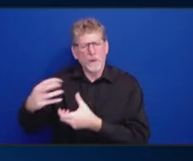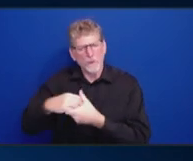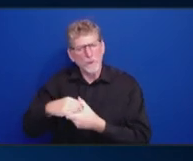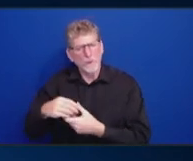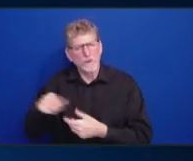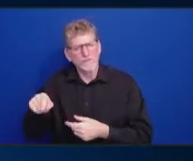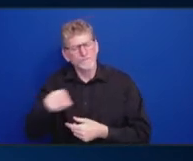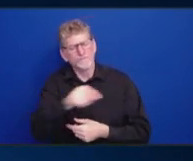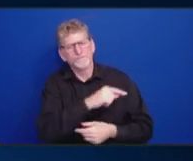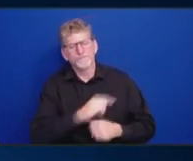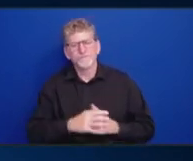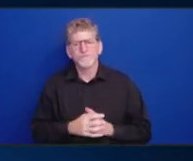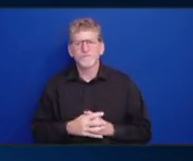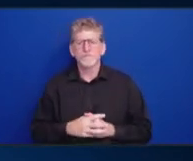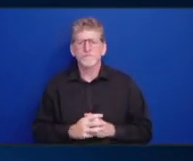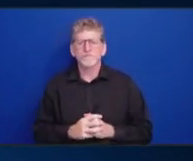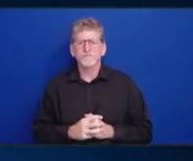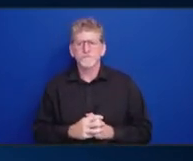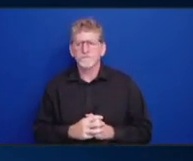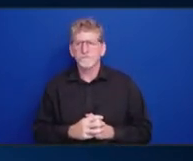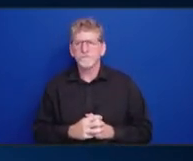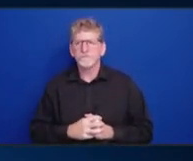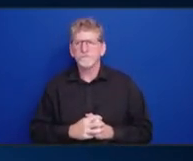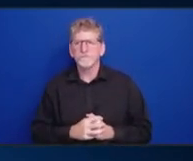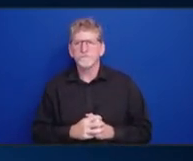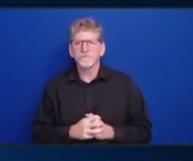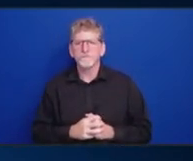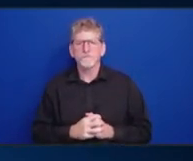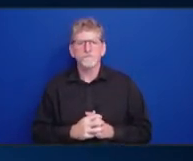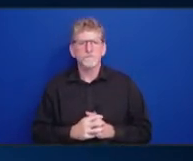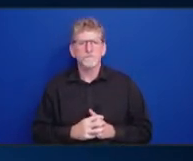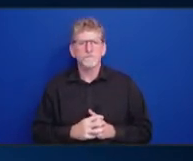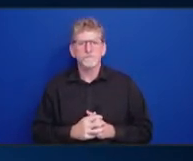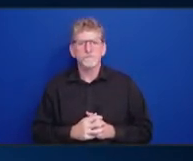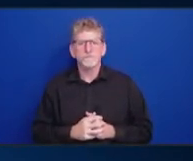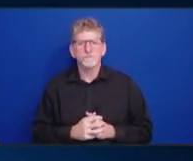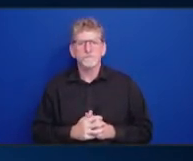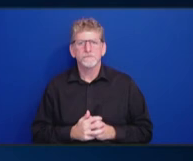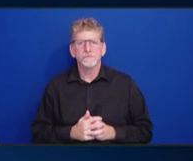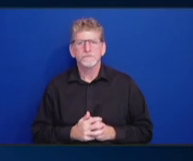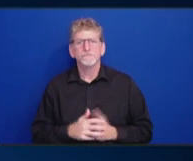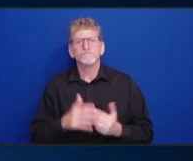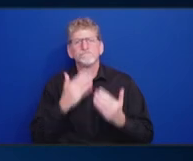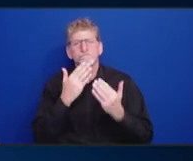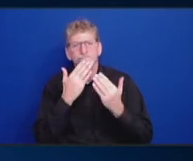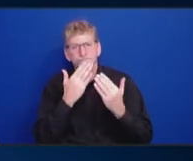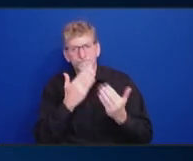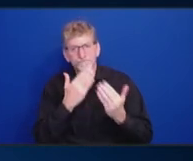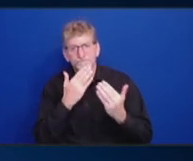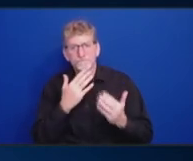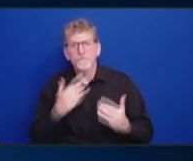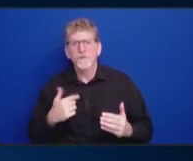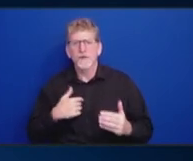here in the United States. Anne- Thanks, King. And I just want to reiterate, I'm not talking about taking immigration off.